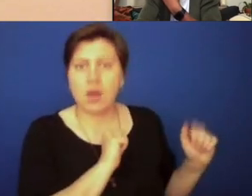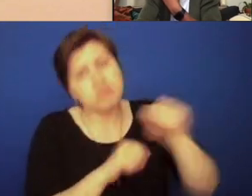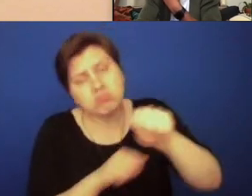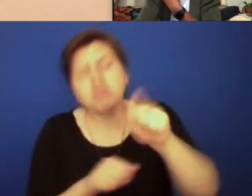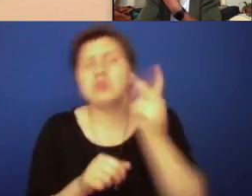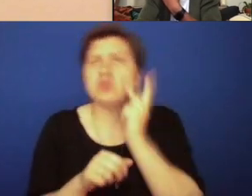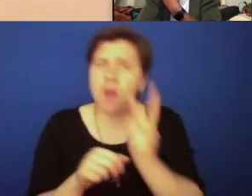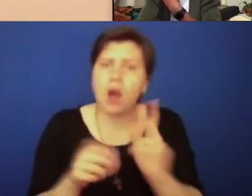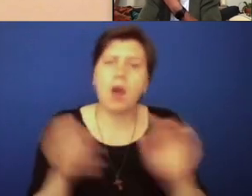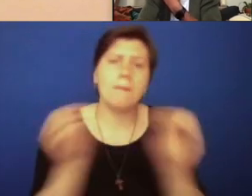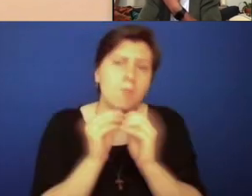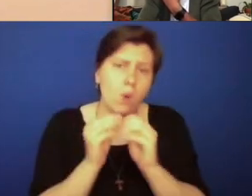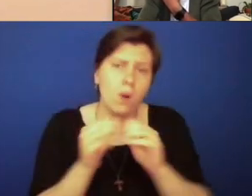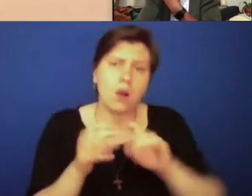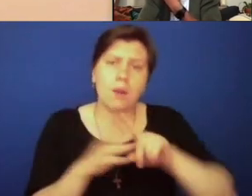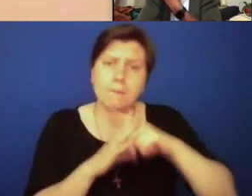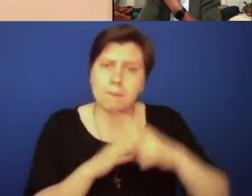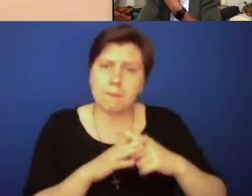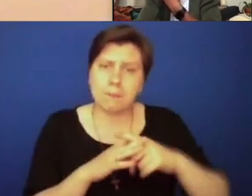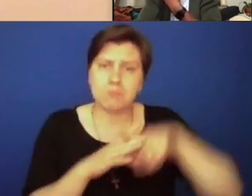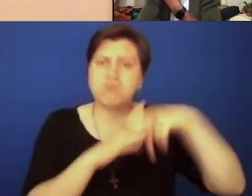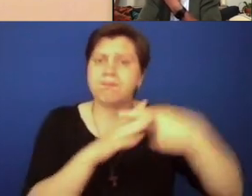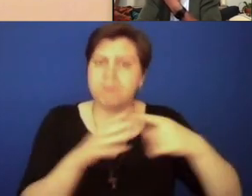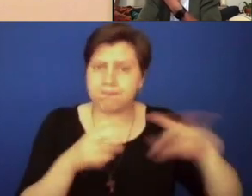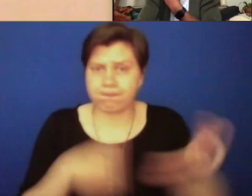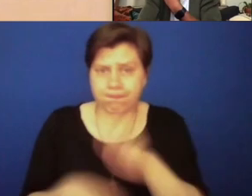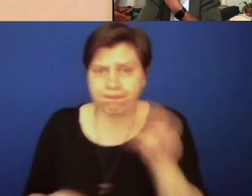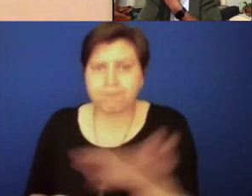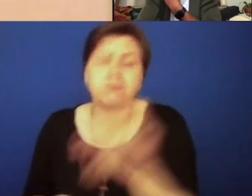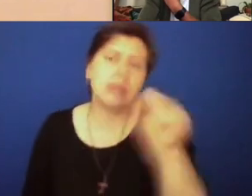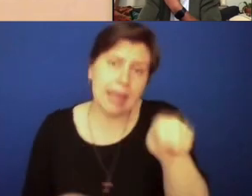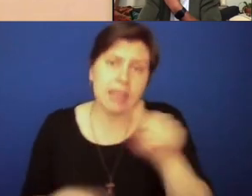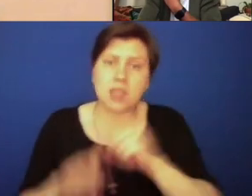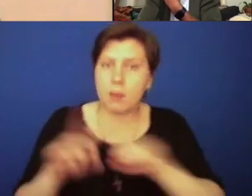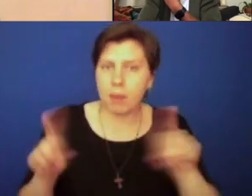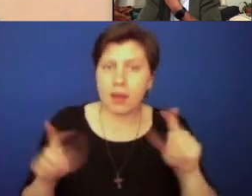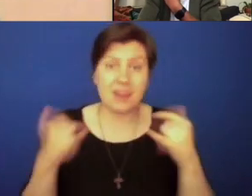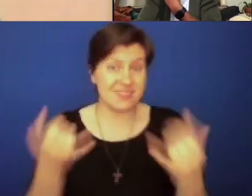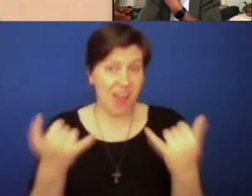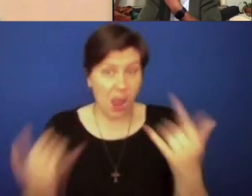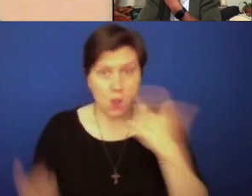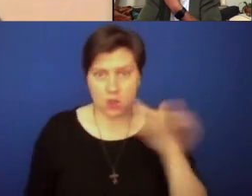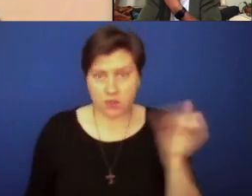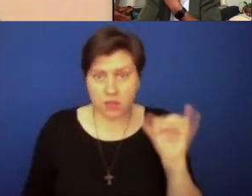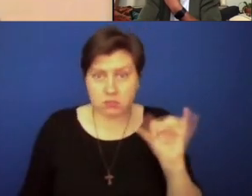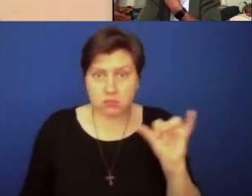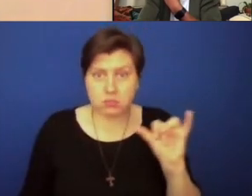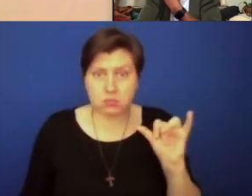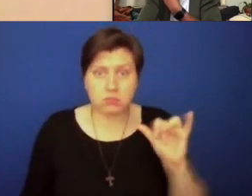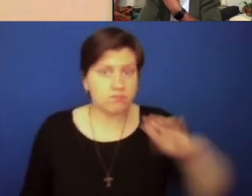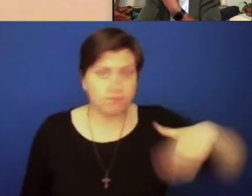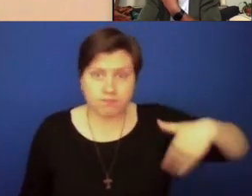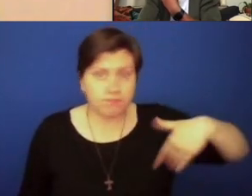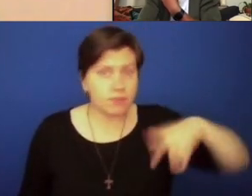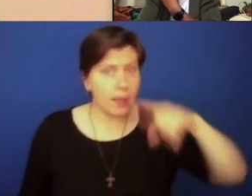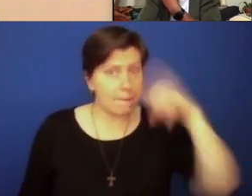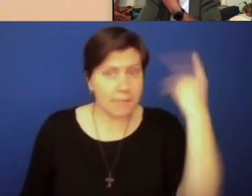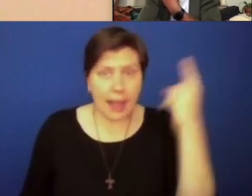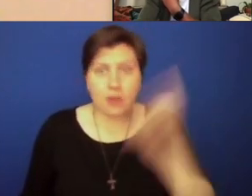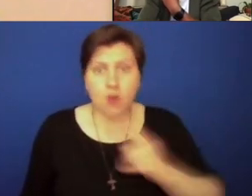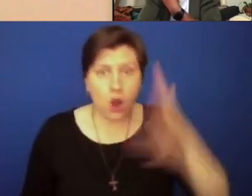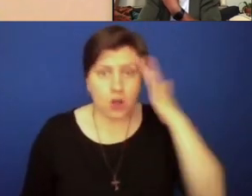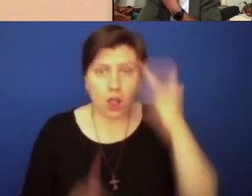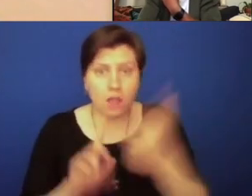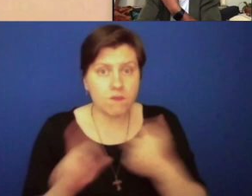sort of a renaissance and when we saw a significant number of African-American men appointed to the bishops. But what does that look like now? There's never been an African, a Black